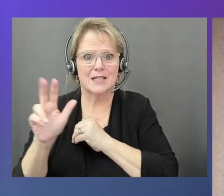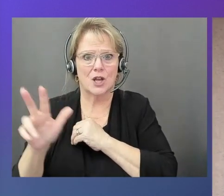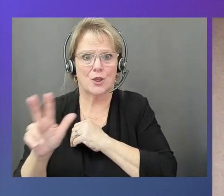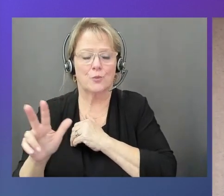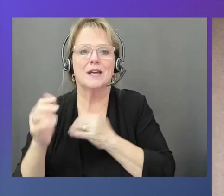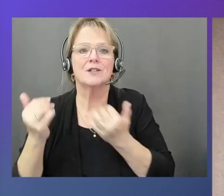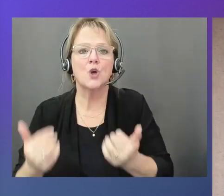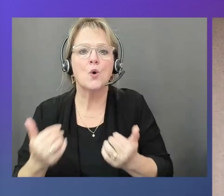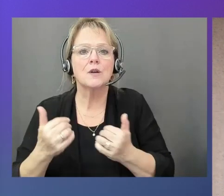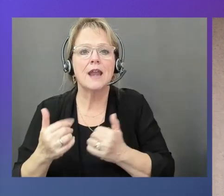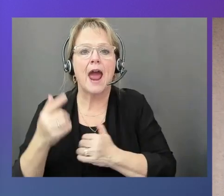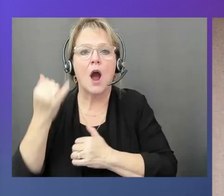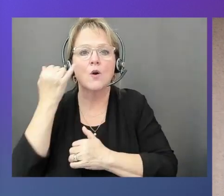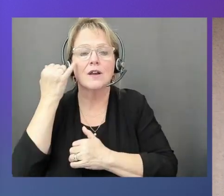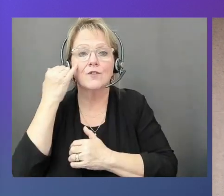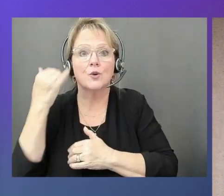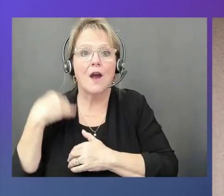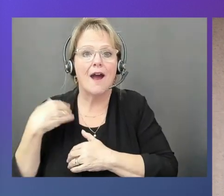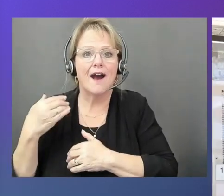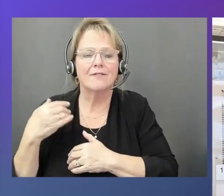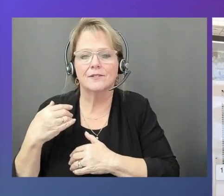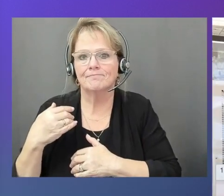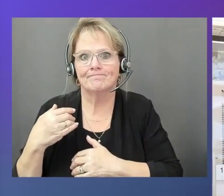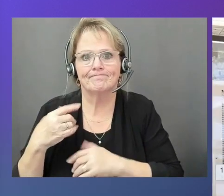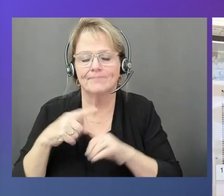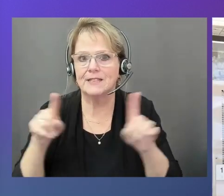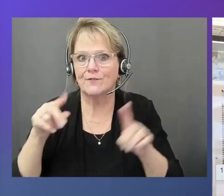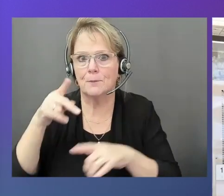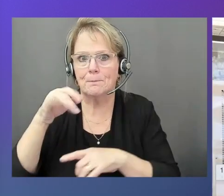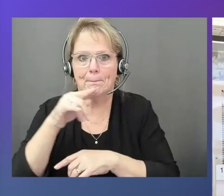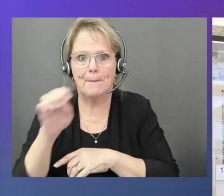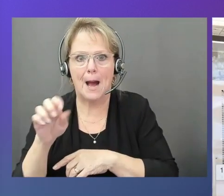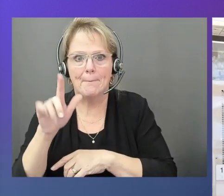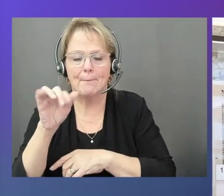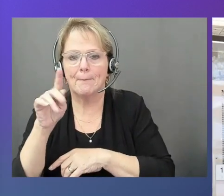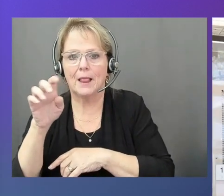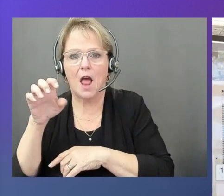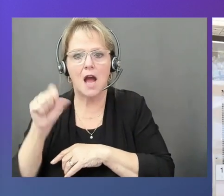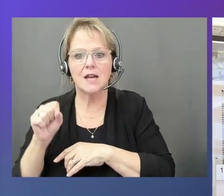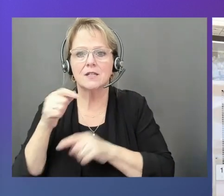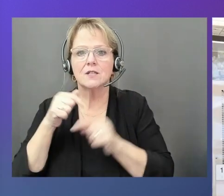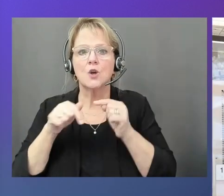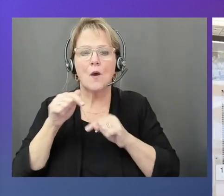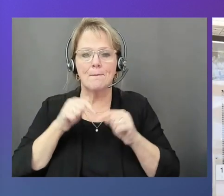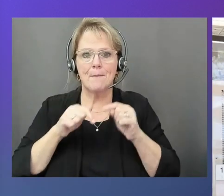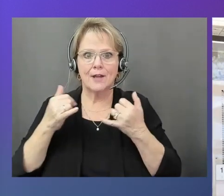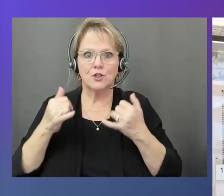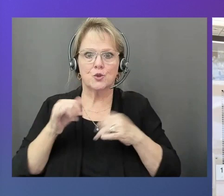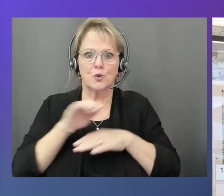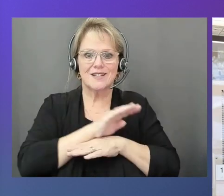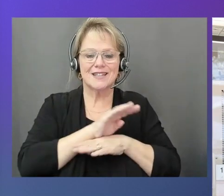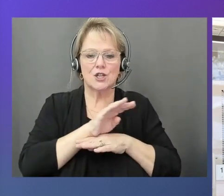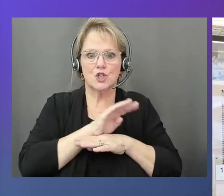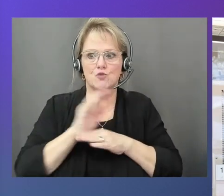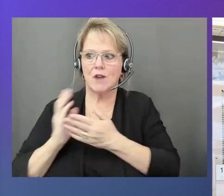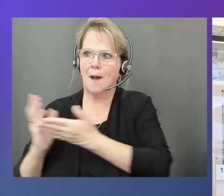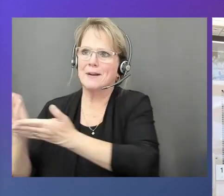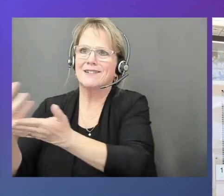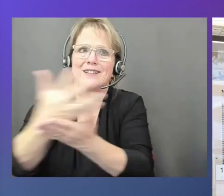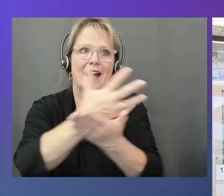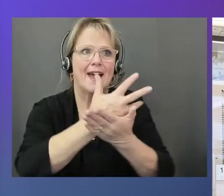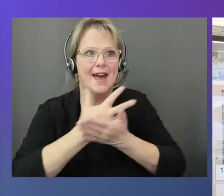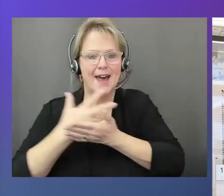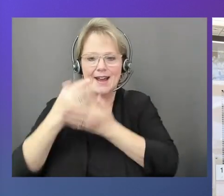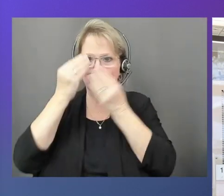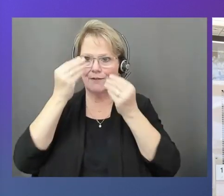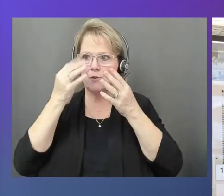if you have an administration of different pipelines, going back to the automotive industry, I'm collecting data from all over the world. I have